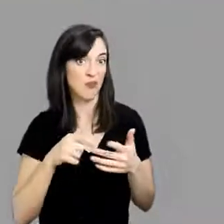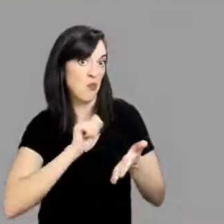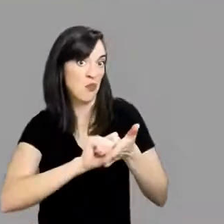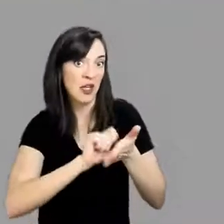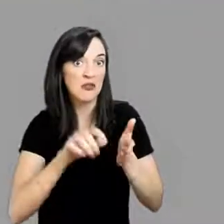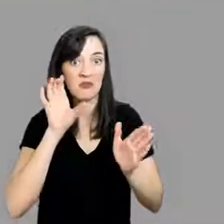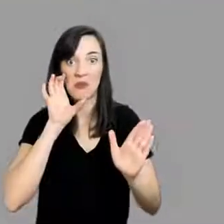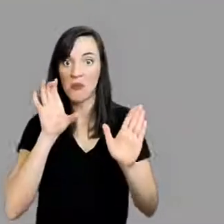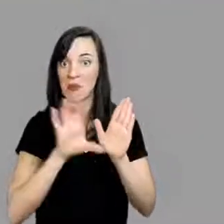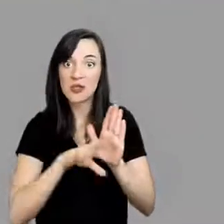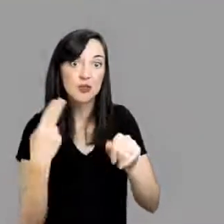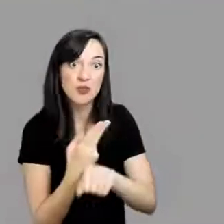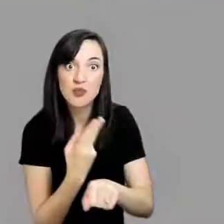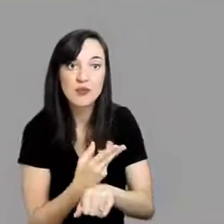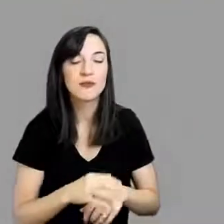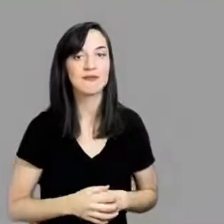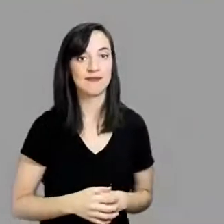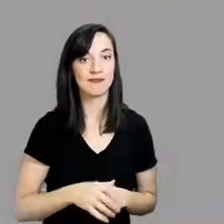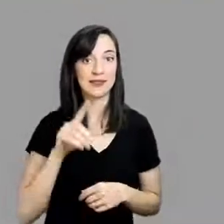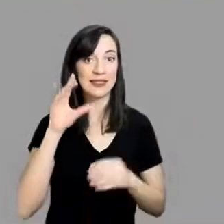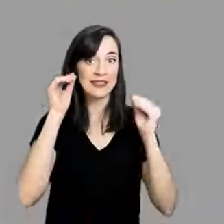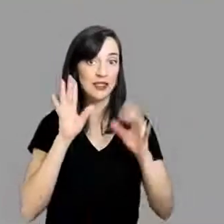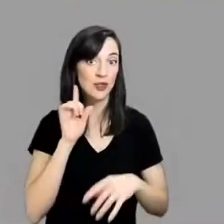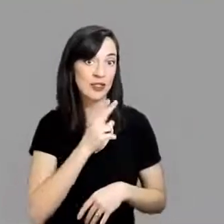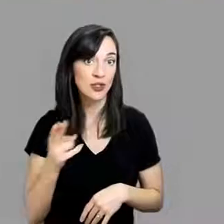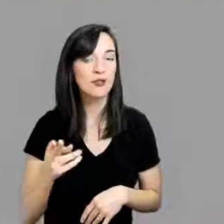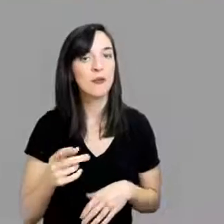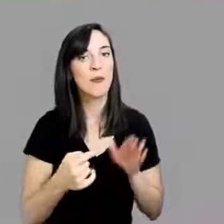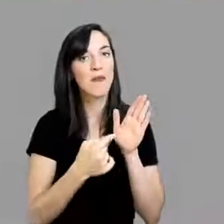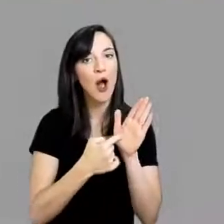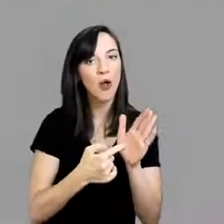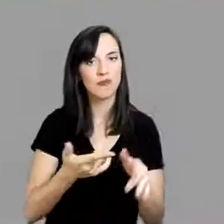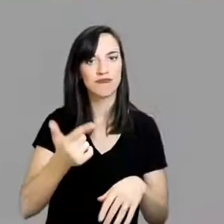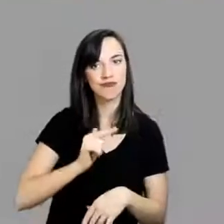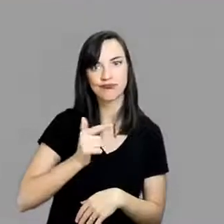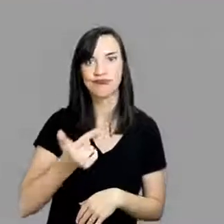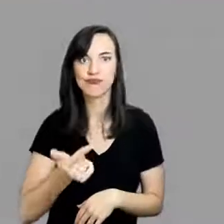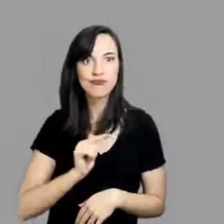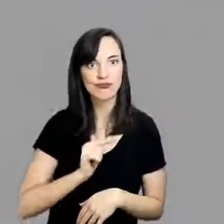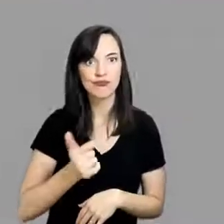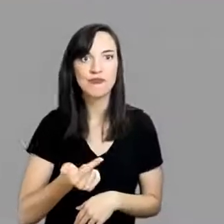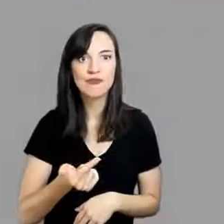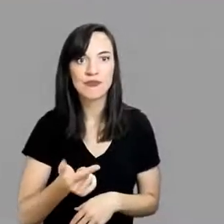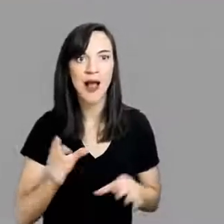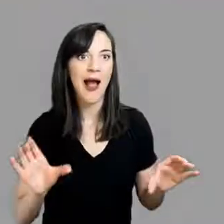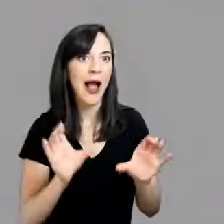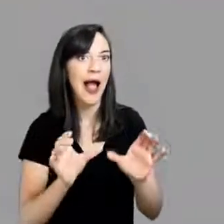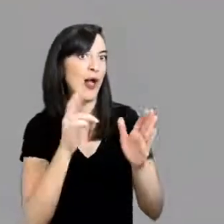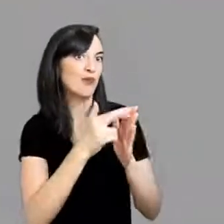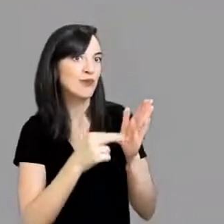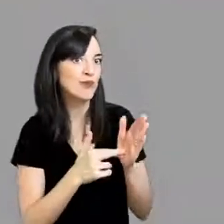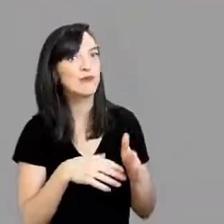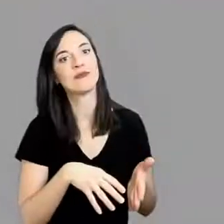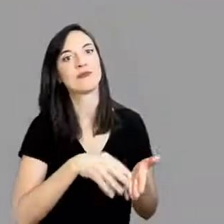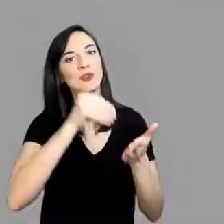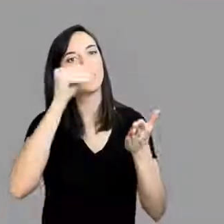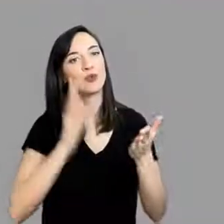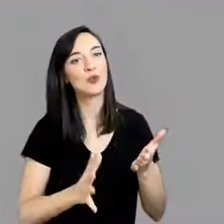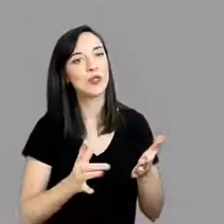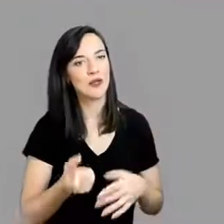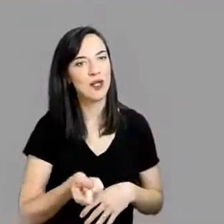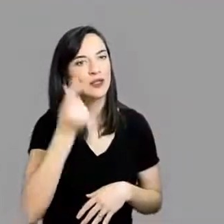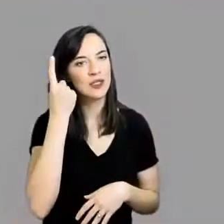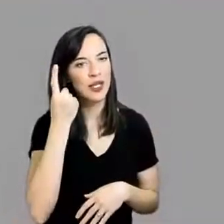Did the teacher use ASL or provide the expectations written out with visuals? Can the teacher or the deaf heart of hearing role play expectations